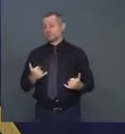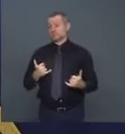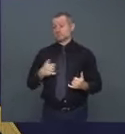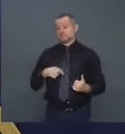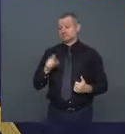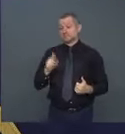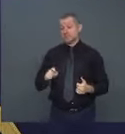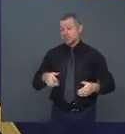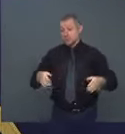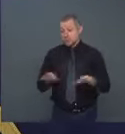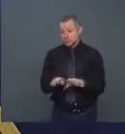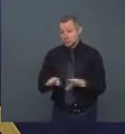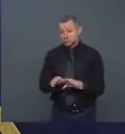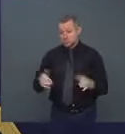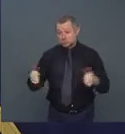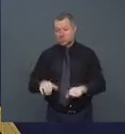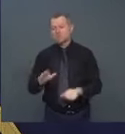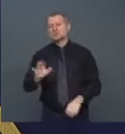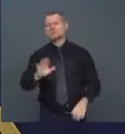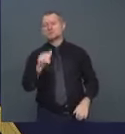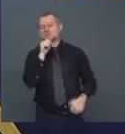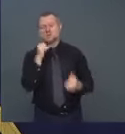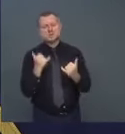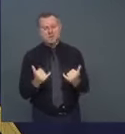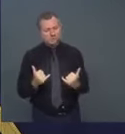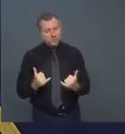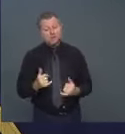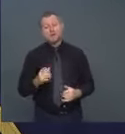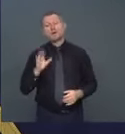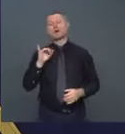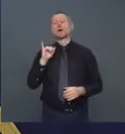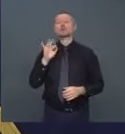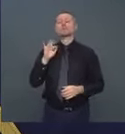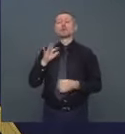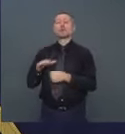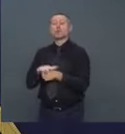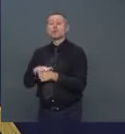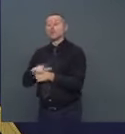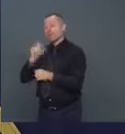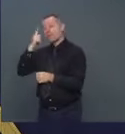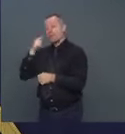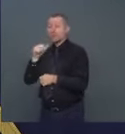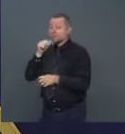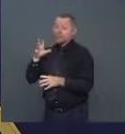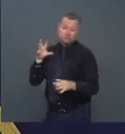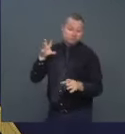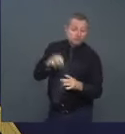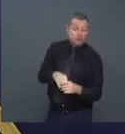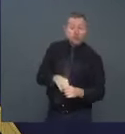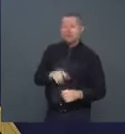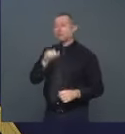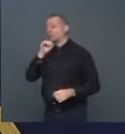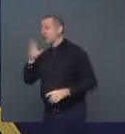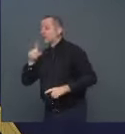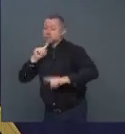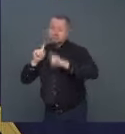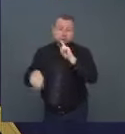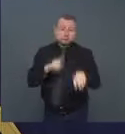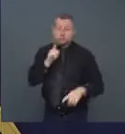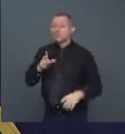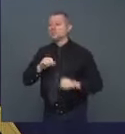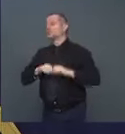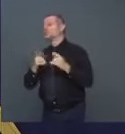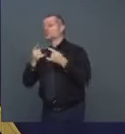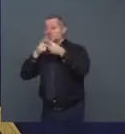If the local governments do not do the compliance and attack the clusters, you will be